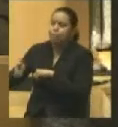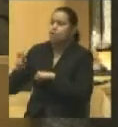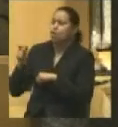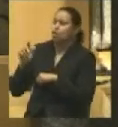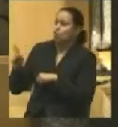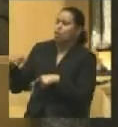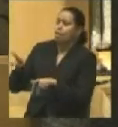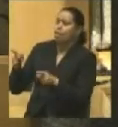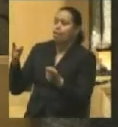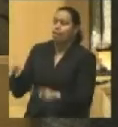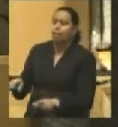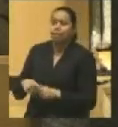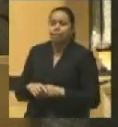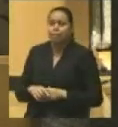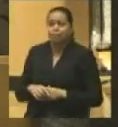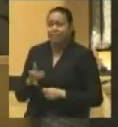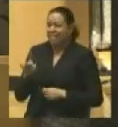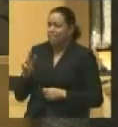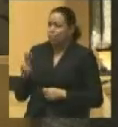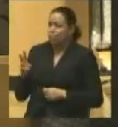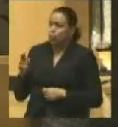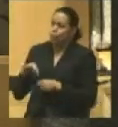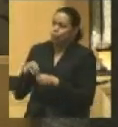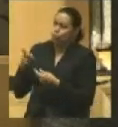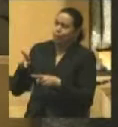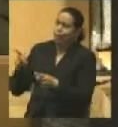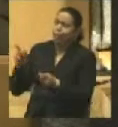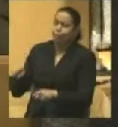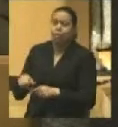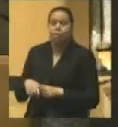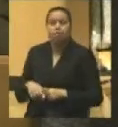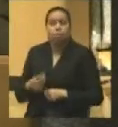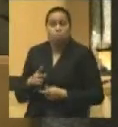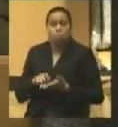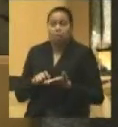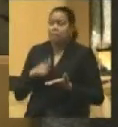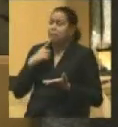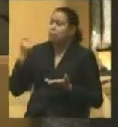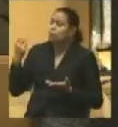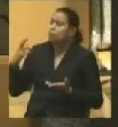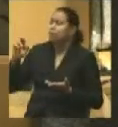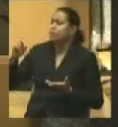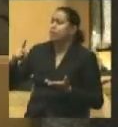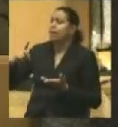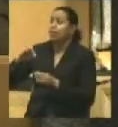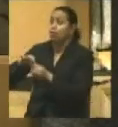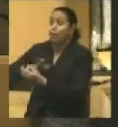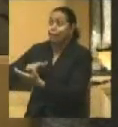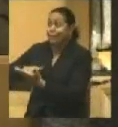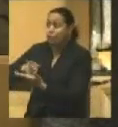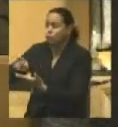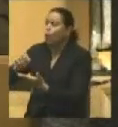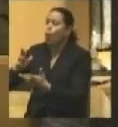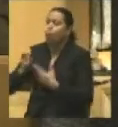1862 elections. Carl Schurz wrote him and said, quote, too many Republicans either voted against you or